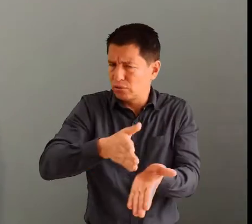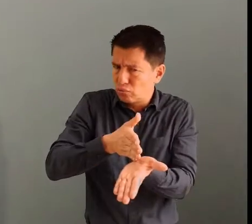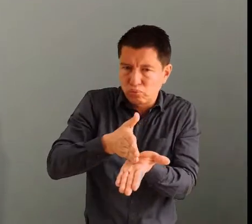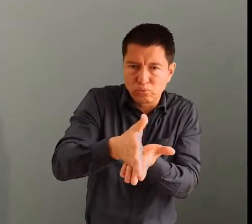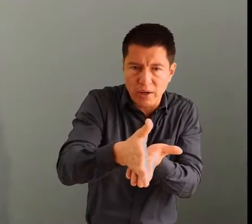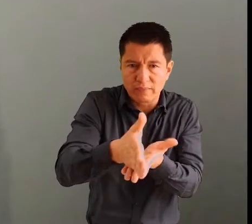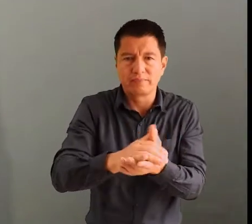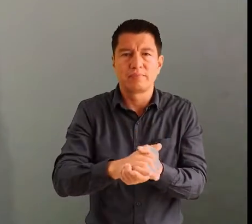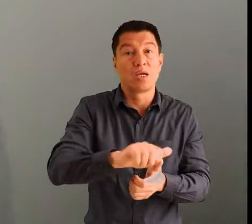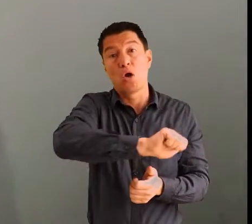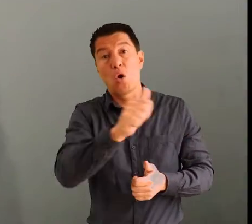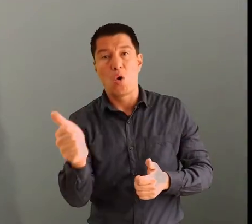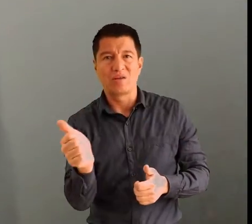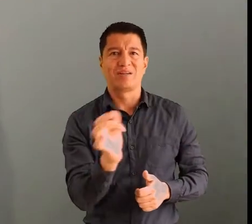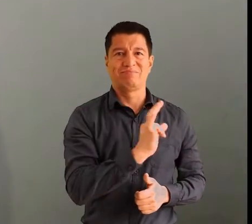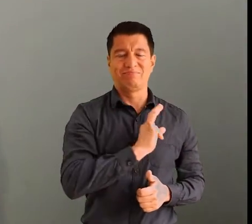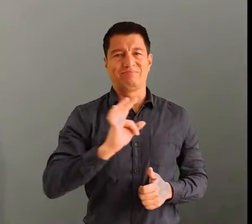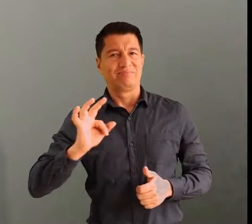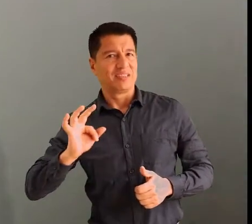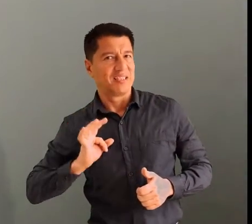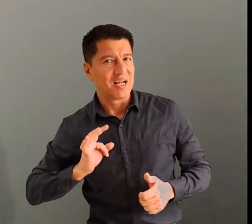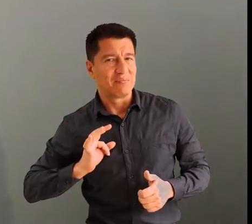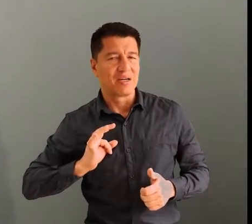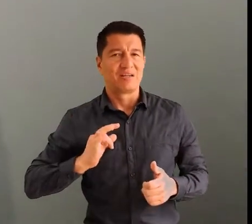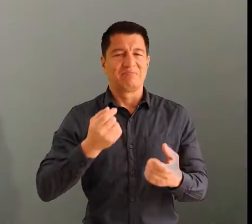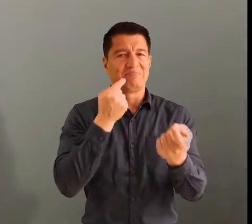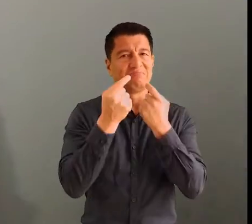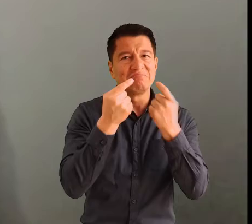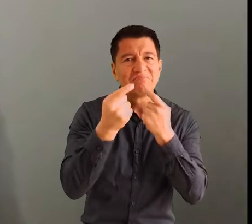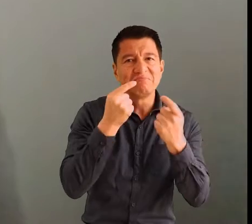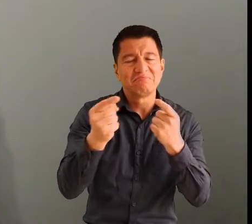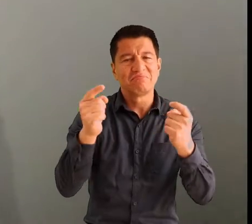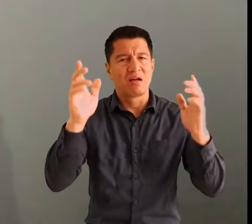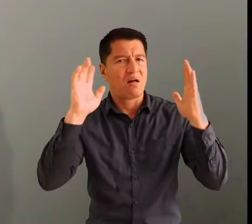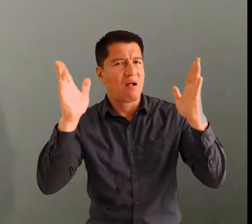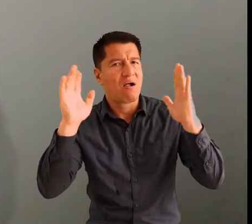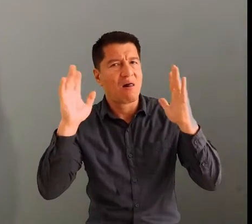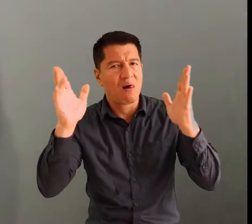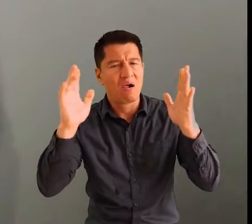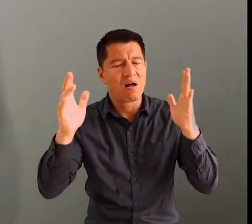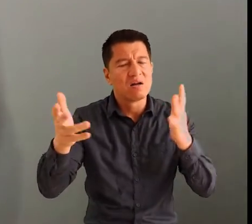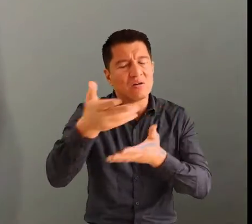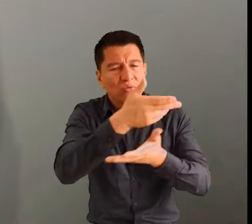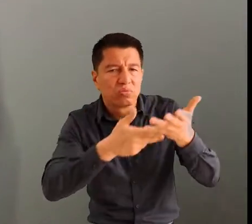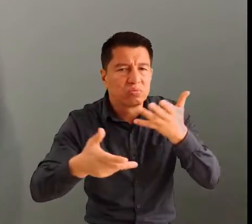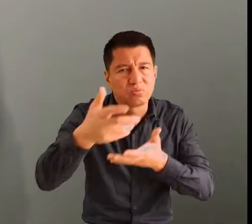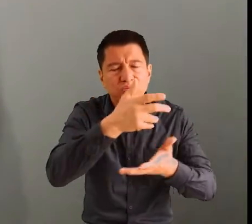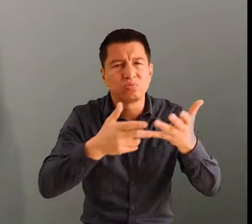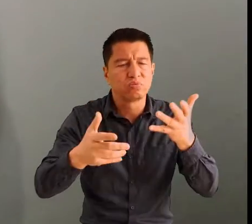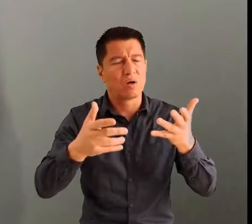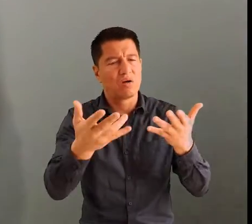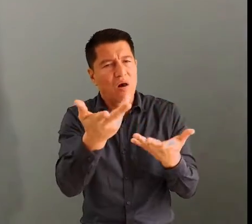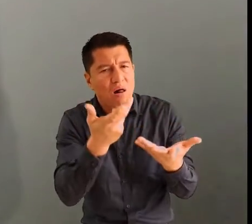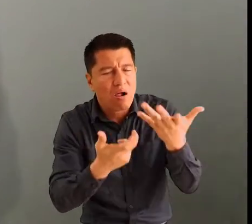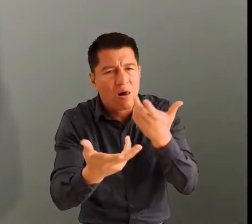months. The other way can be psychotherapy or top therapy is used for mild depression, but for